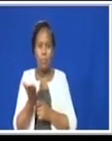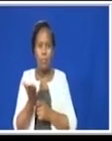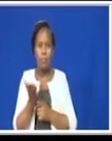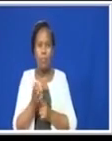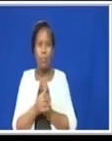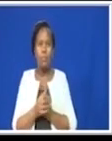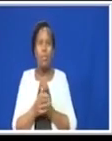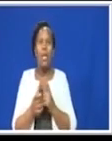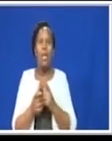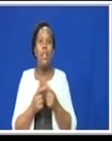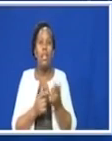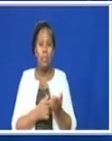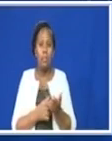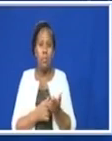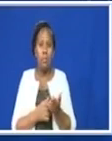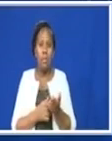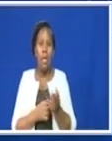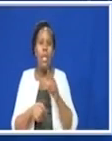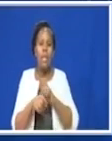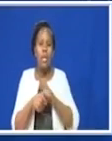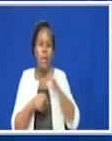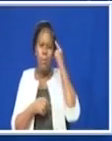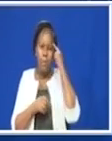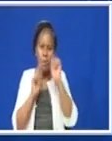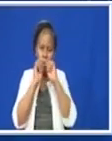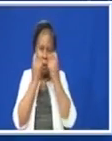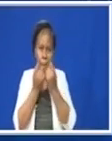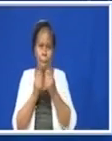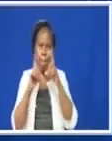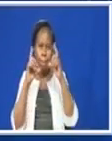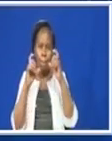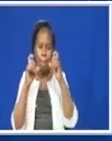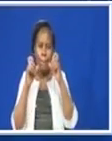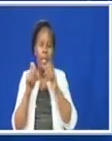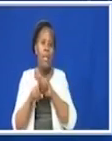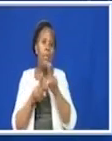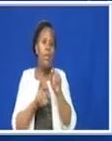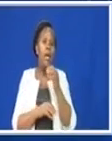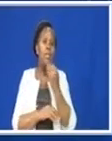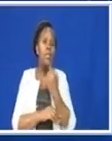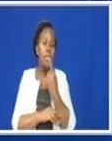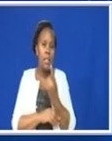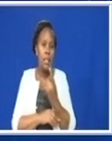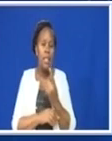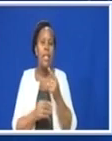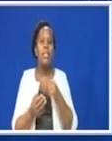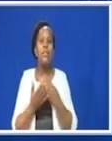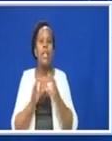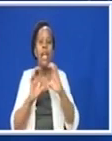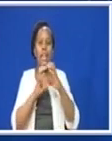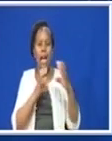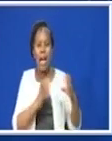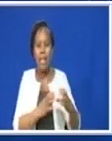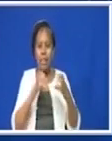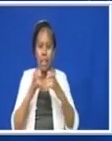Then we are also adding, when you think about the type of photograph, we are saying it refers to the category